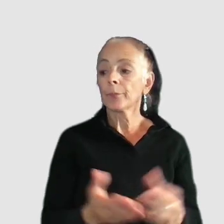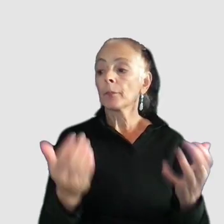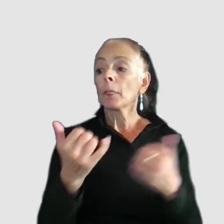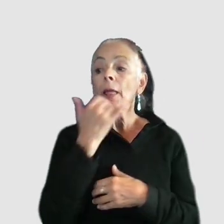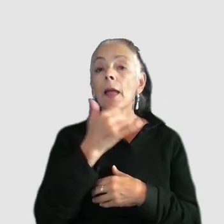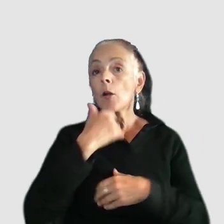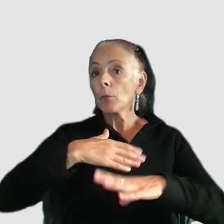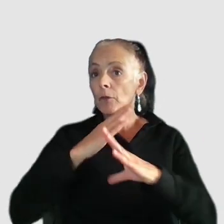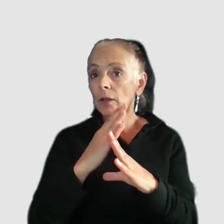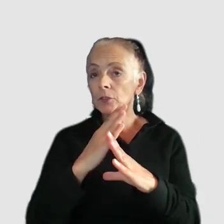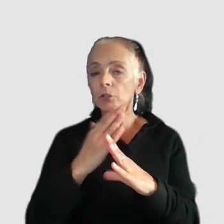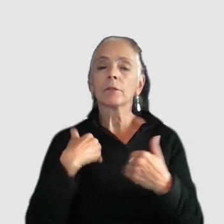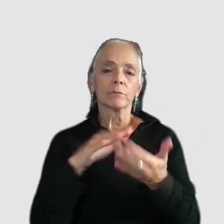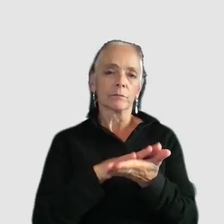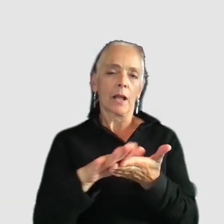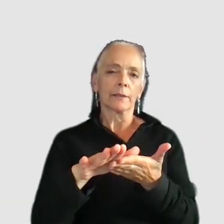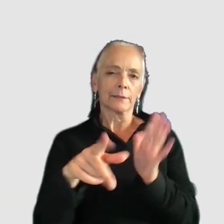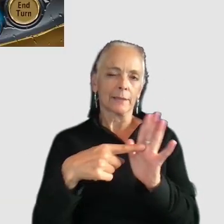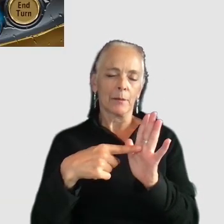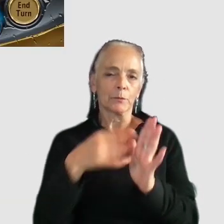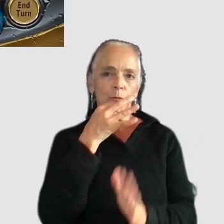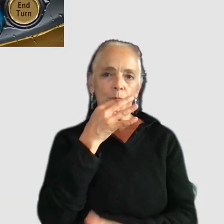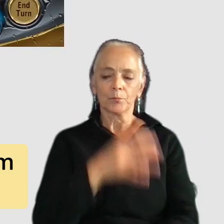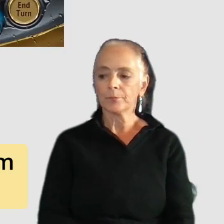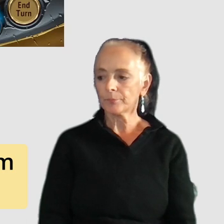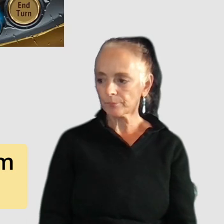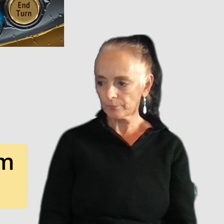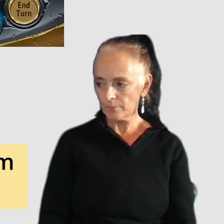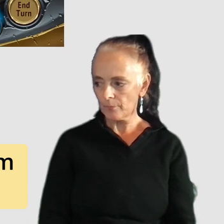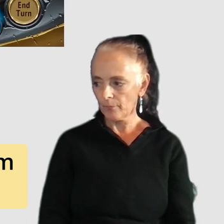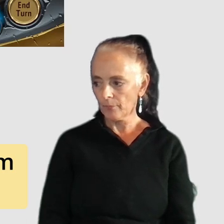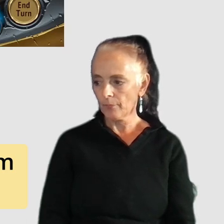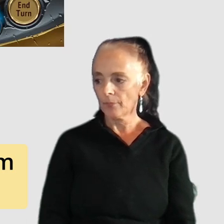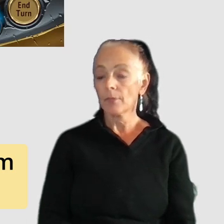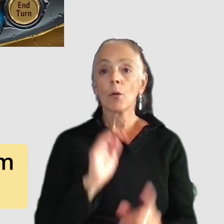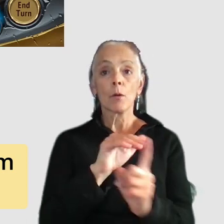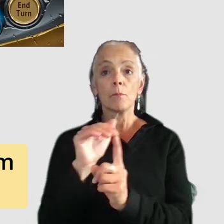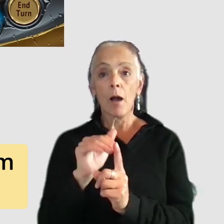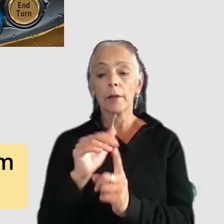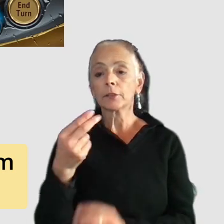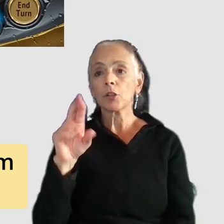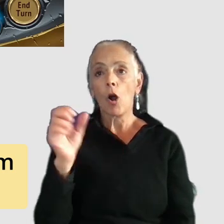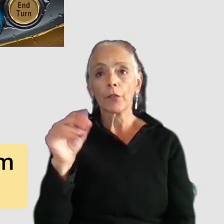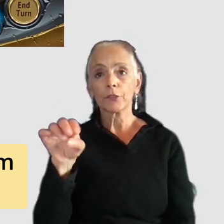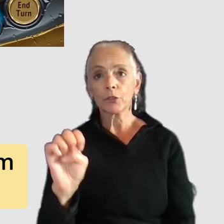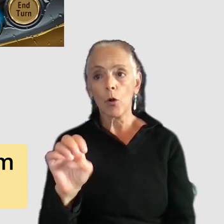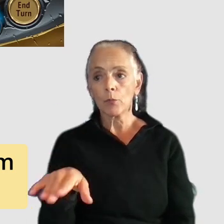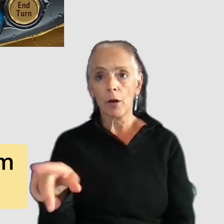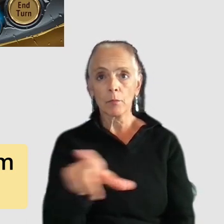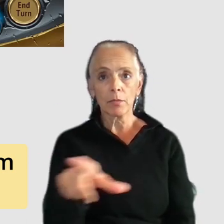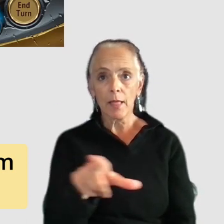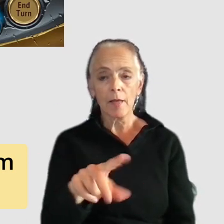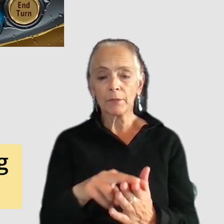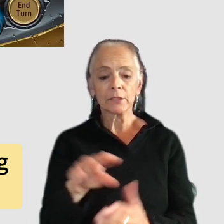which i've got some really nice examples for you coming up so looking at reminders uh hearthstone on the bottom left allows you to hover